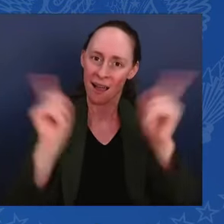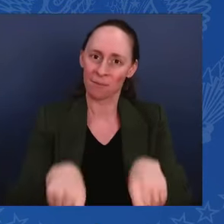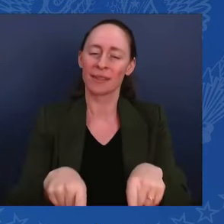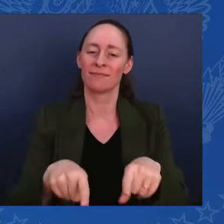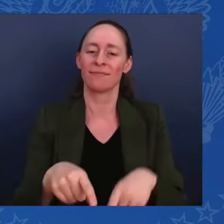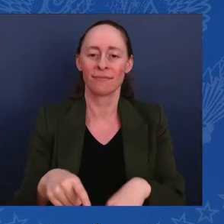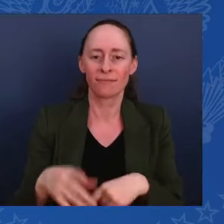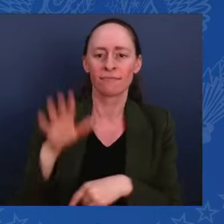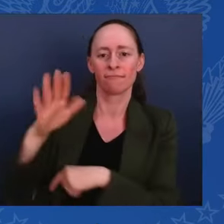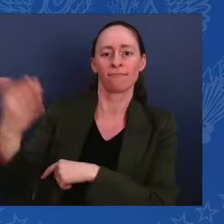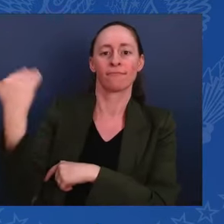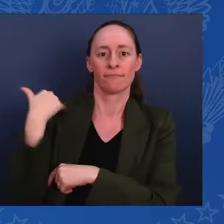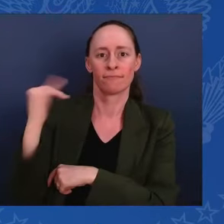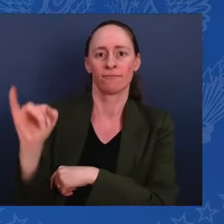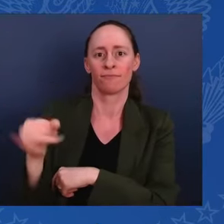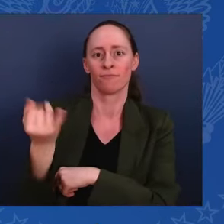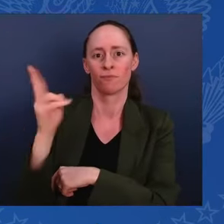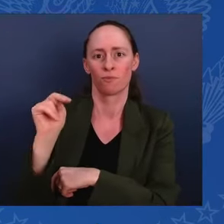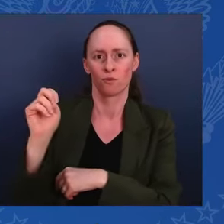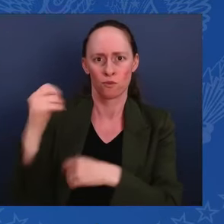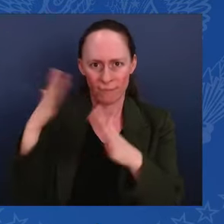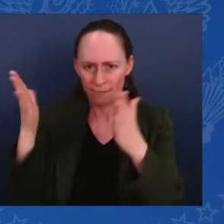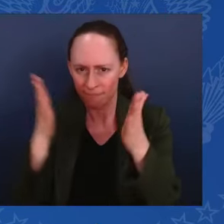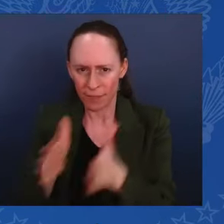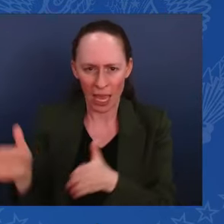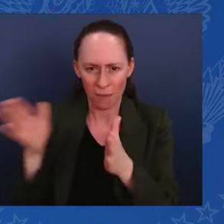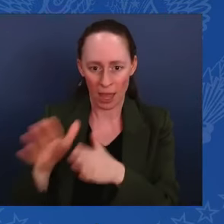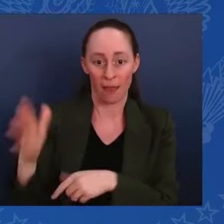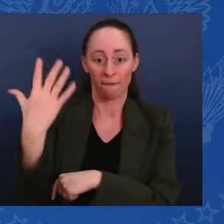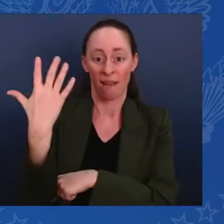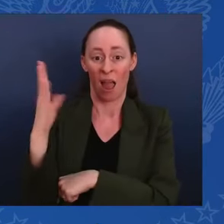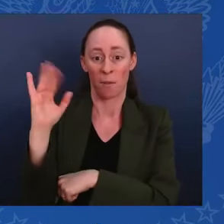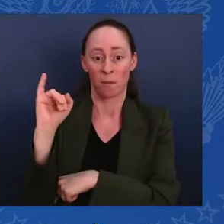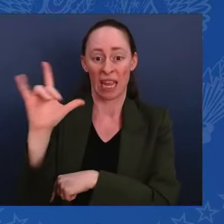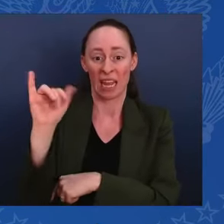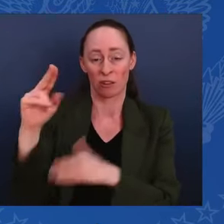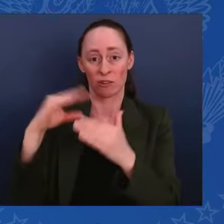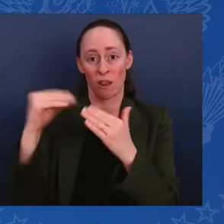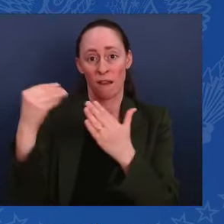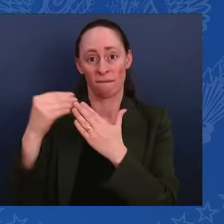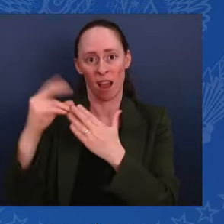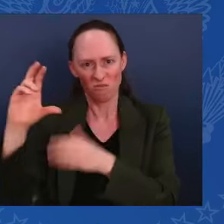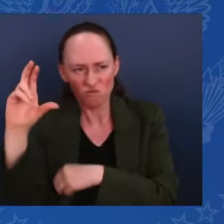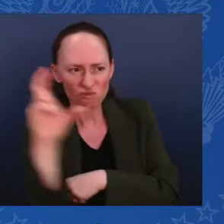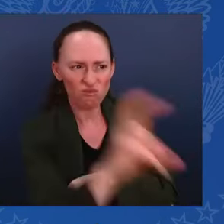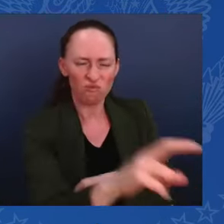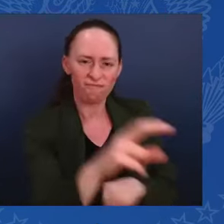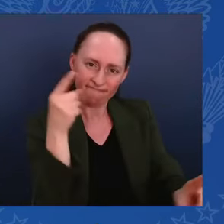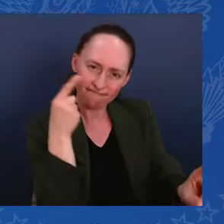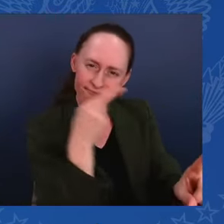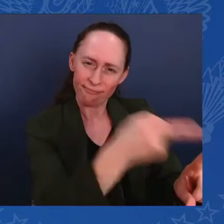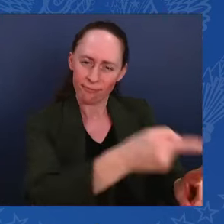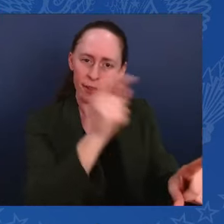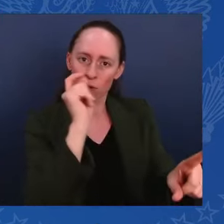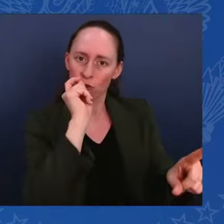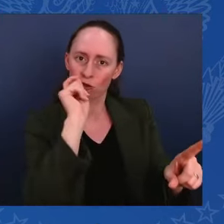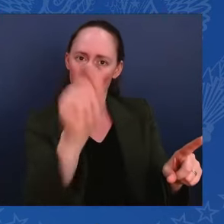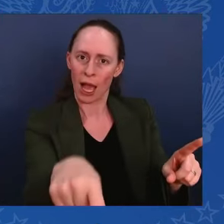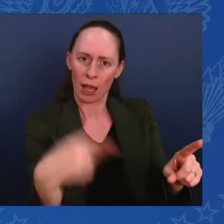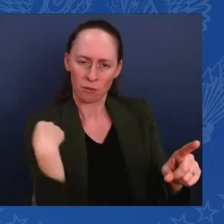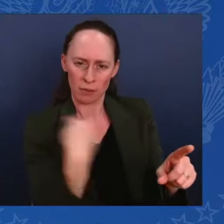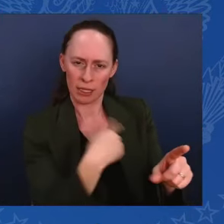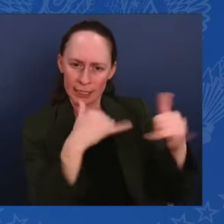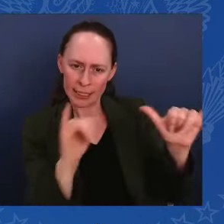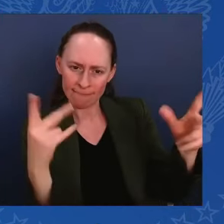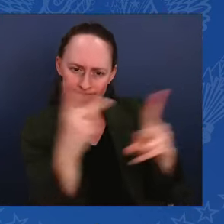this initiative. And we'll continue to work with our G7 counterparts, put the mechanism for this funding in place by the end of the year. And finally,